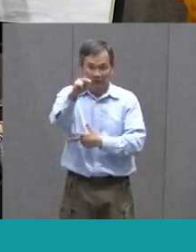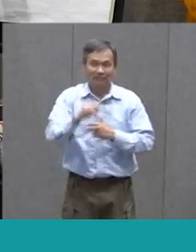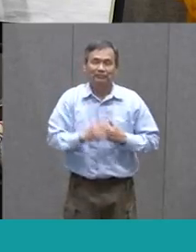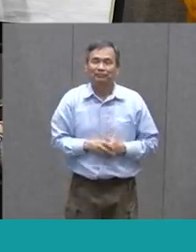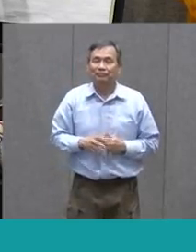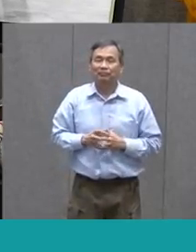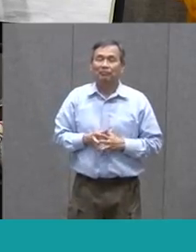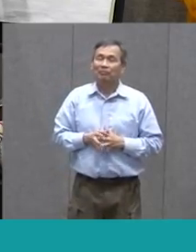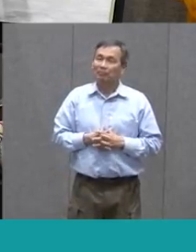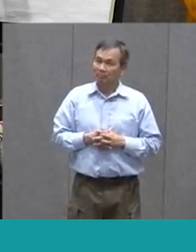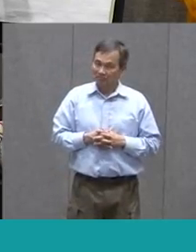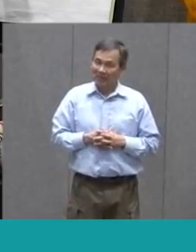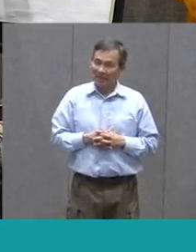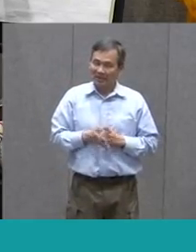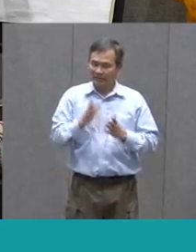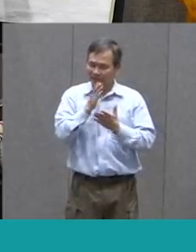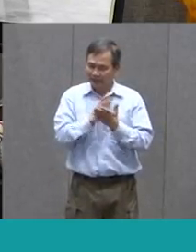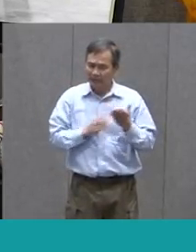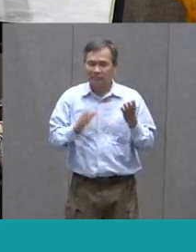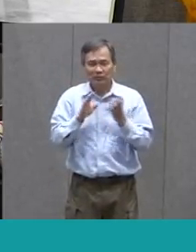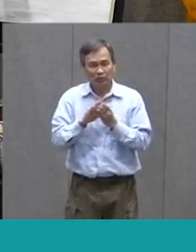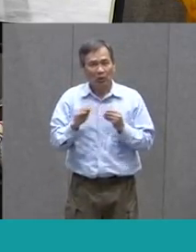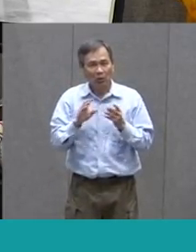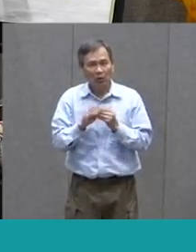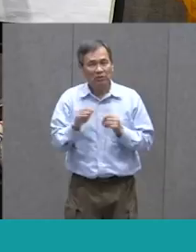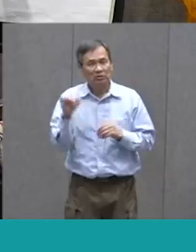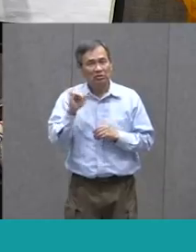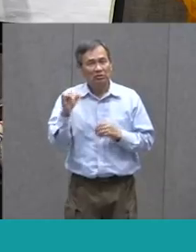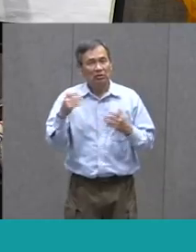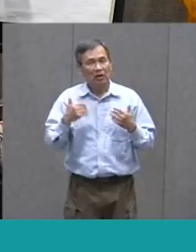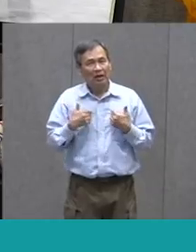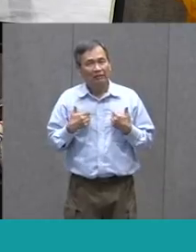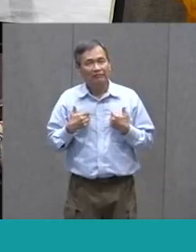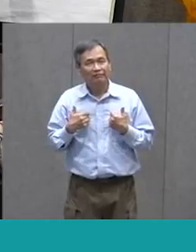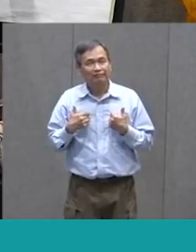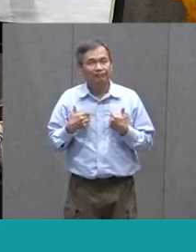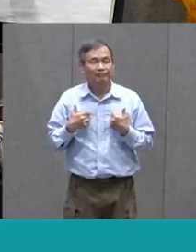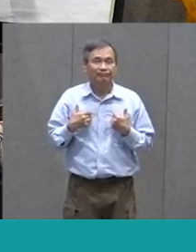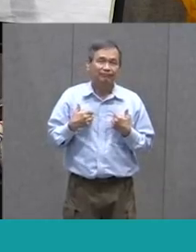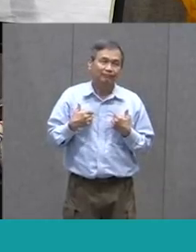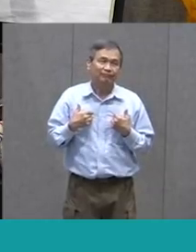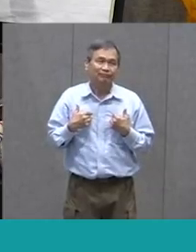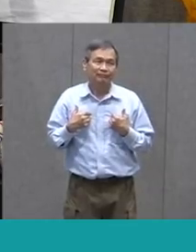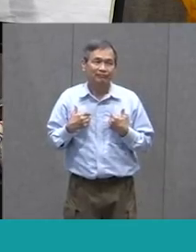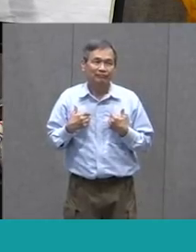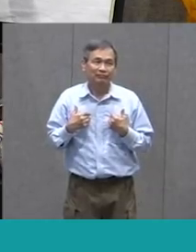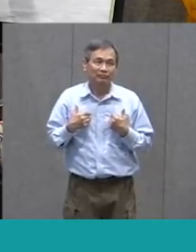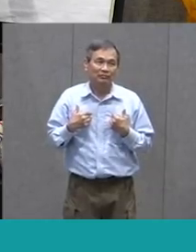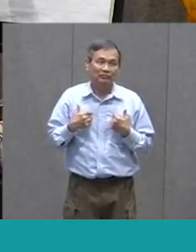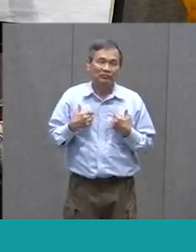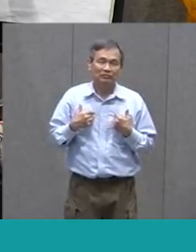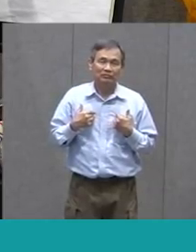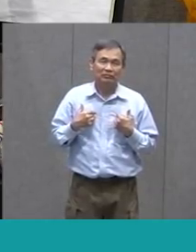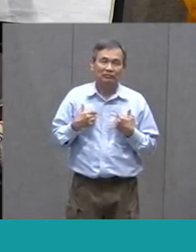Now Some Stories Also Have Oops Forgot My